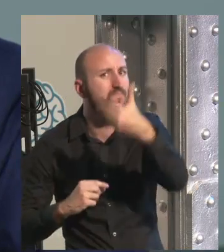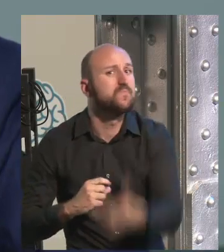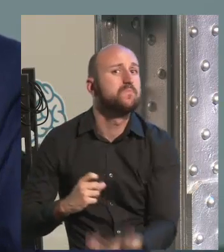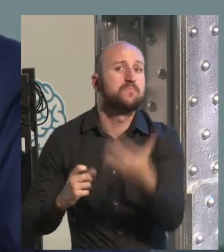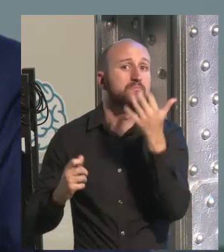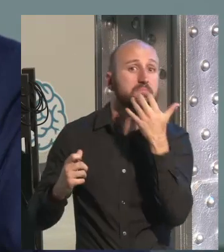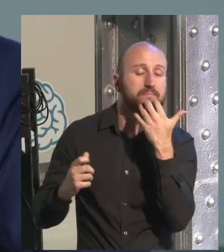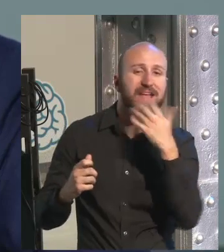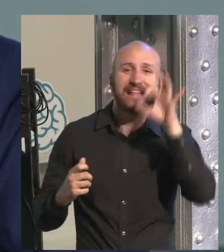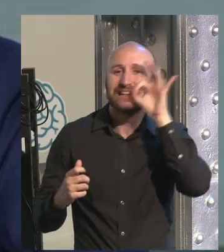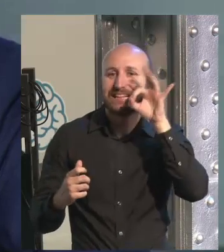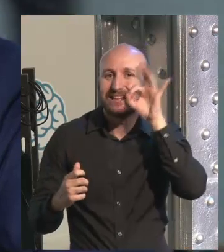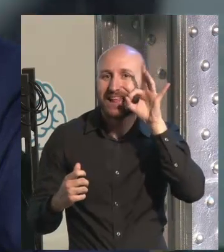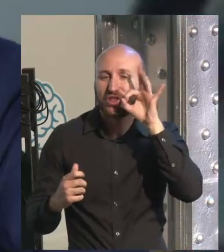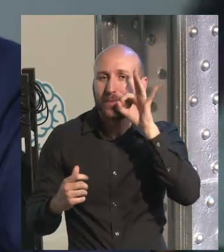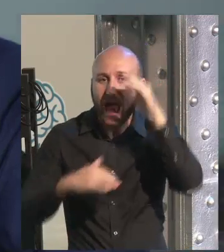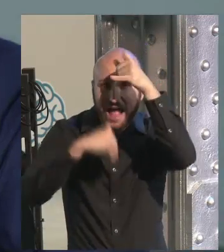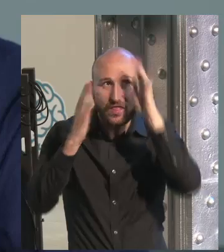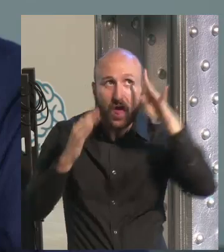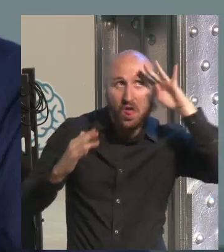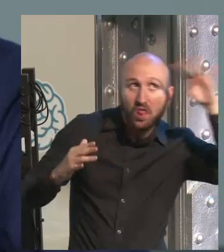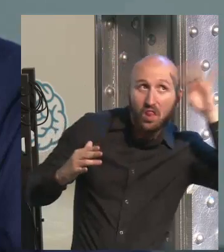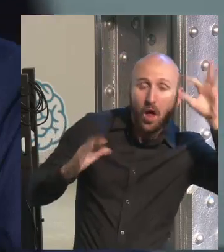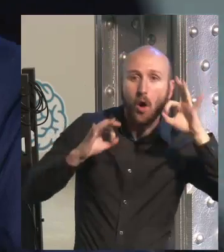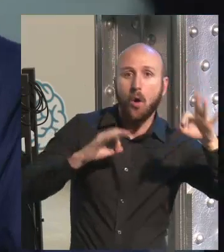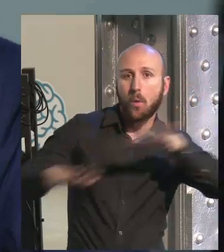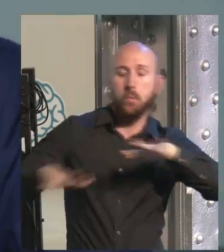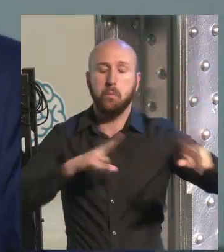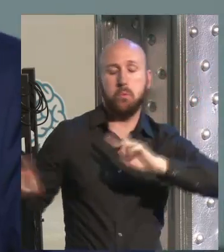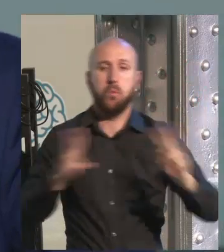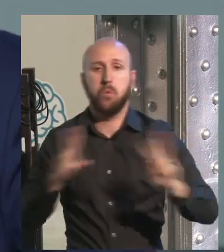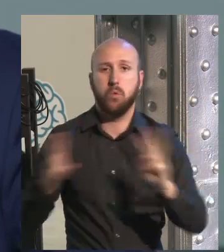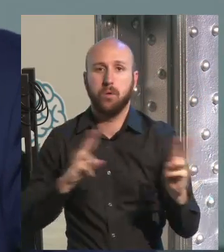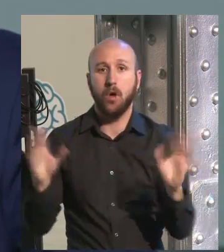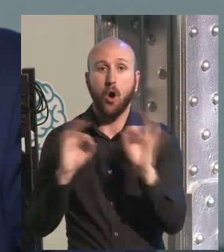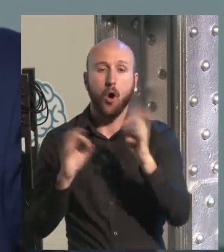treat serious problems as the